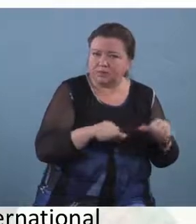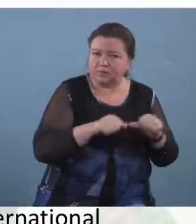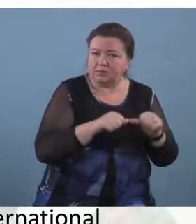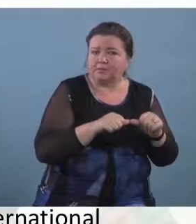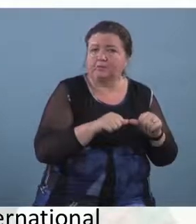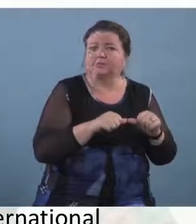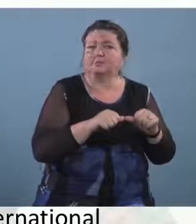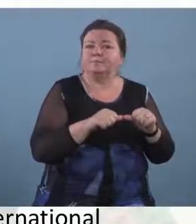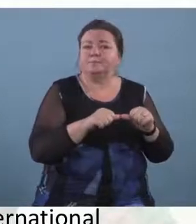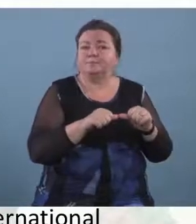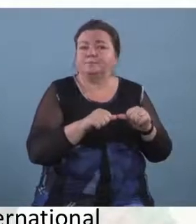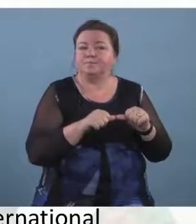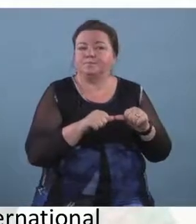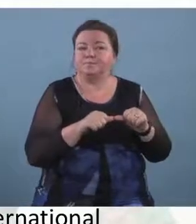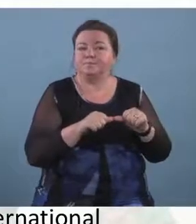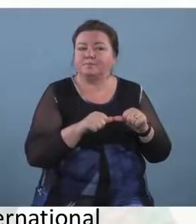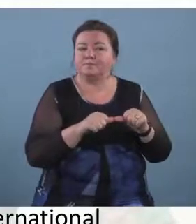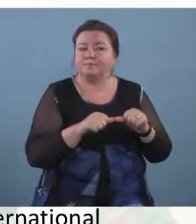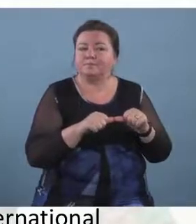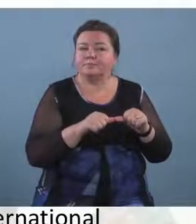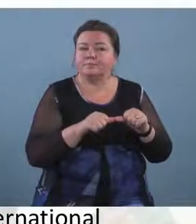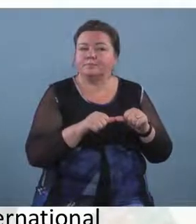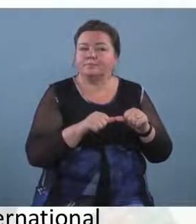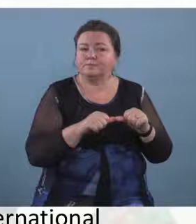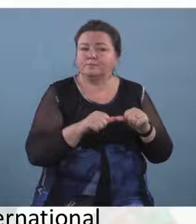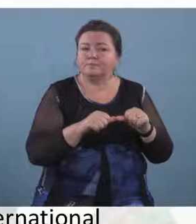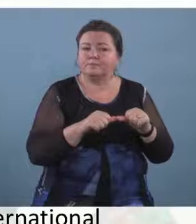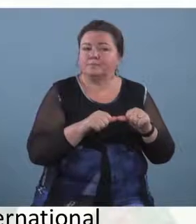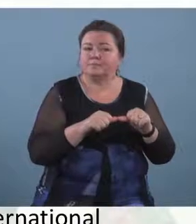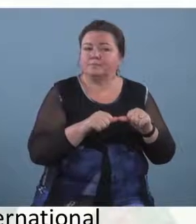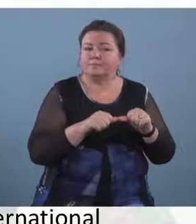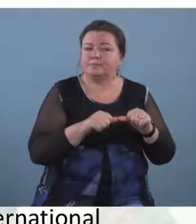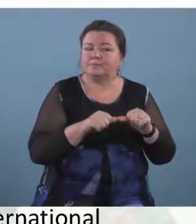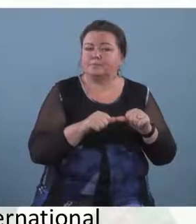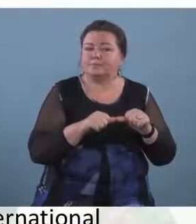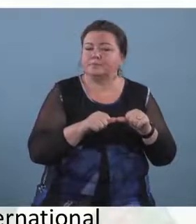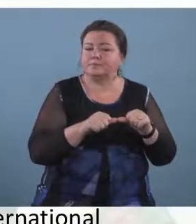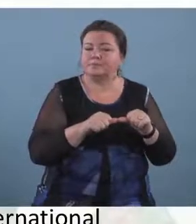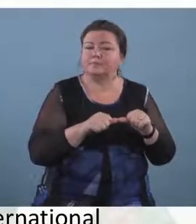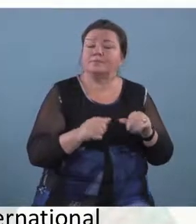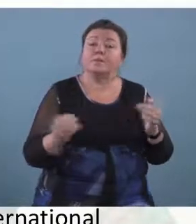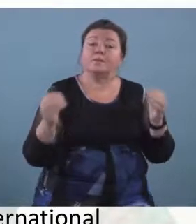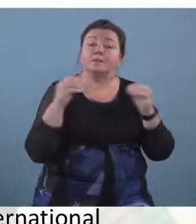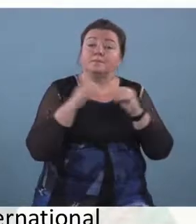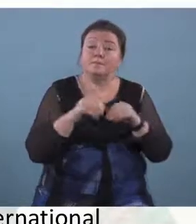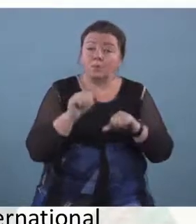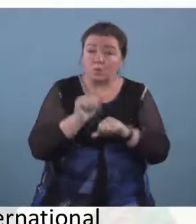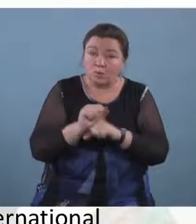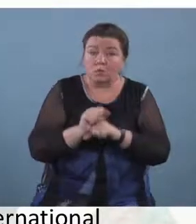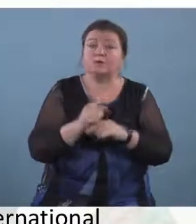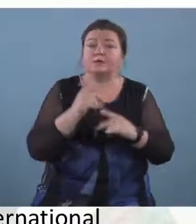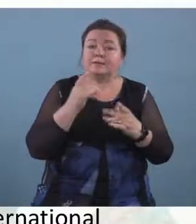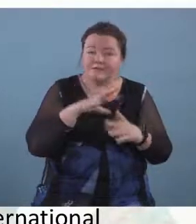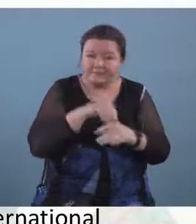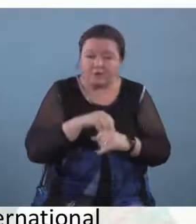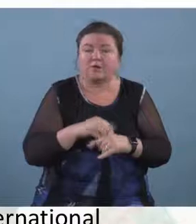sansong even though we do some we do believe that more work at the moment needs to be done